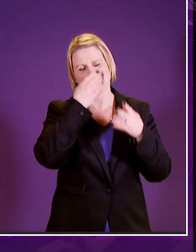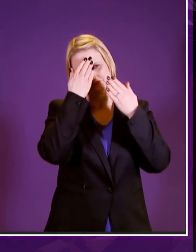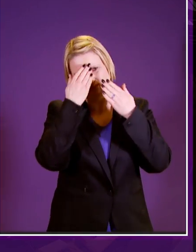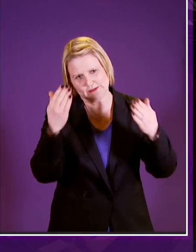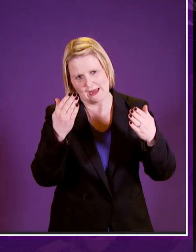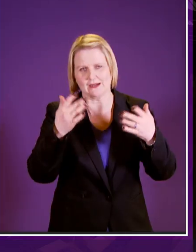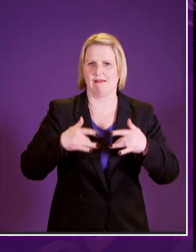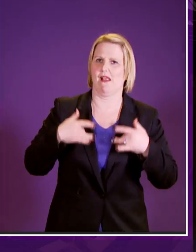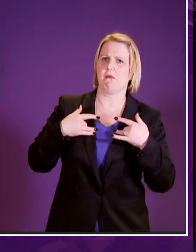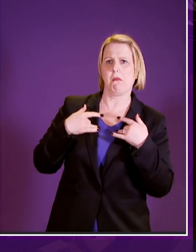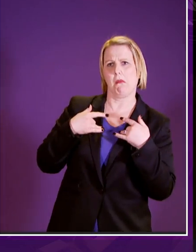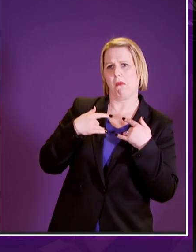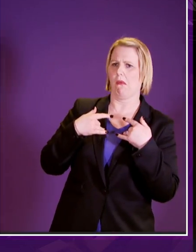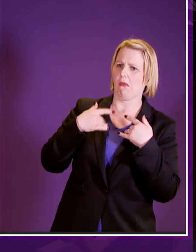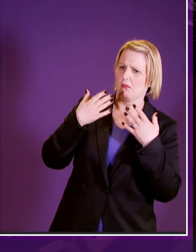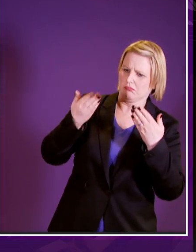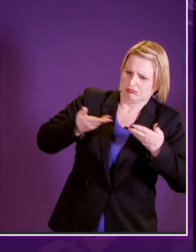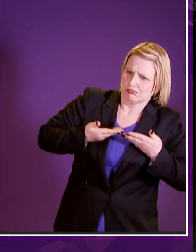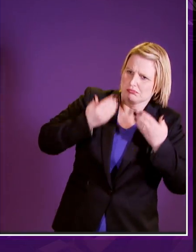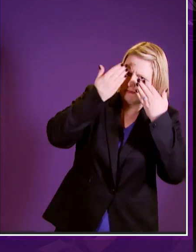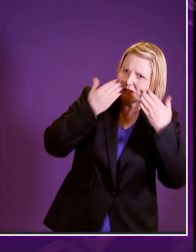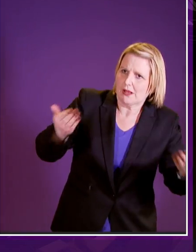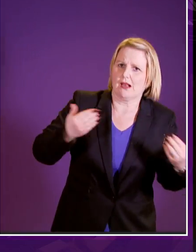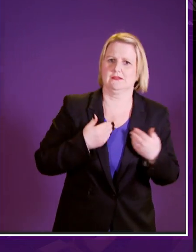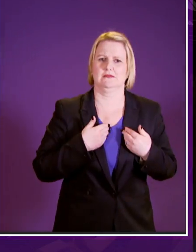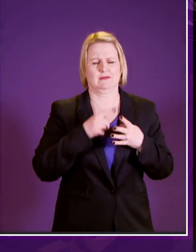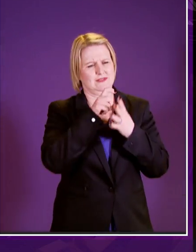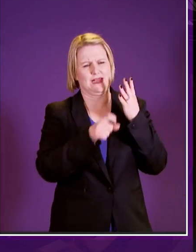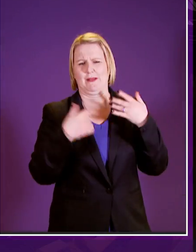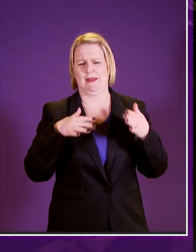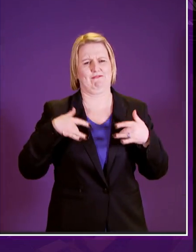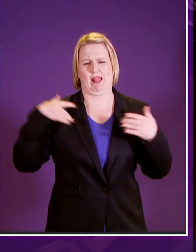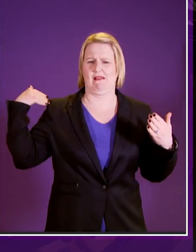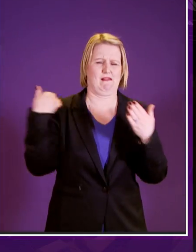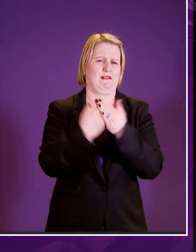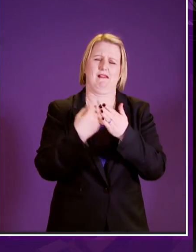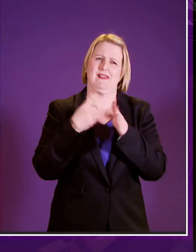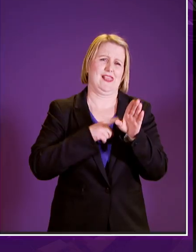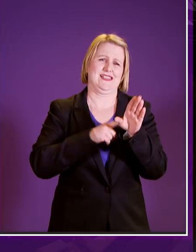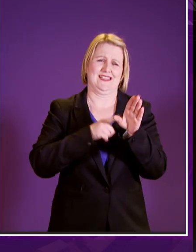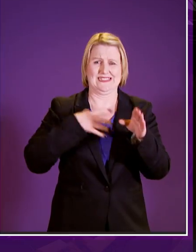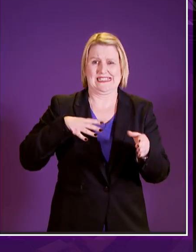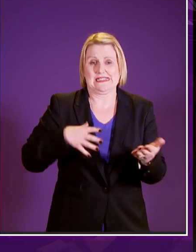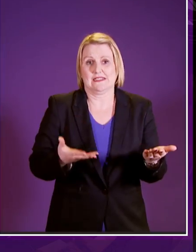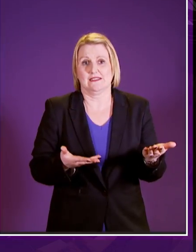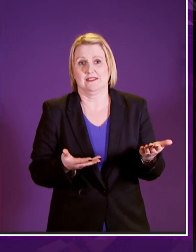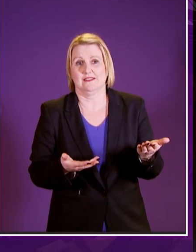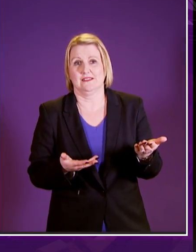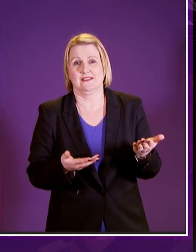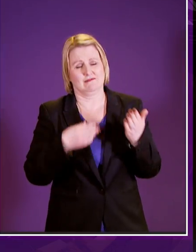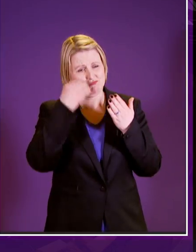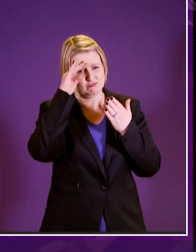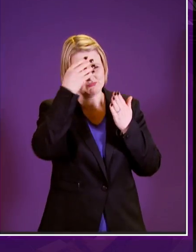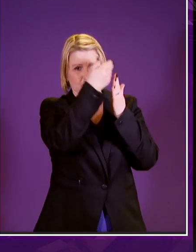important rights that disabled people have sought for many years the principles that now underpin the bill and are